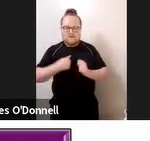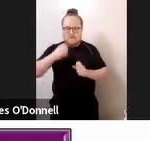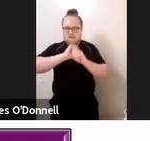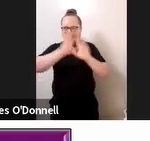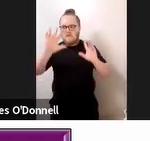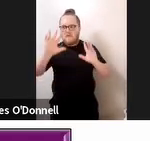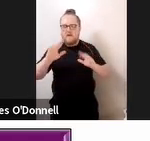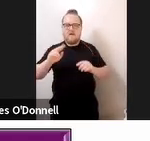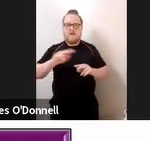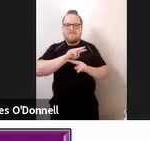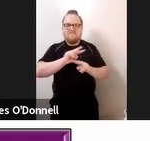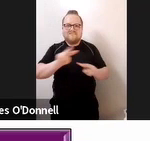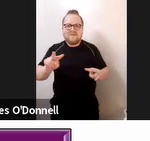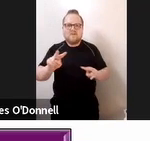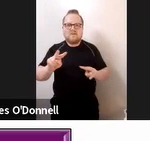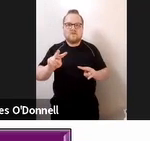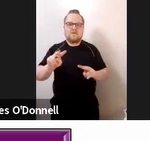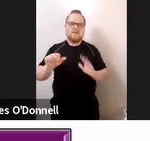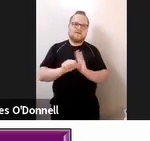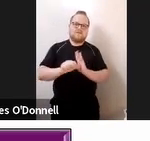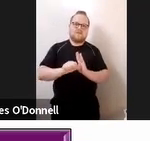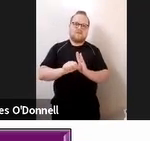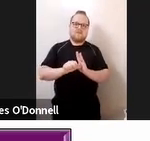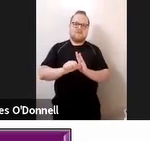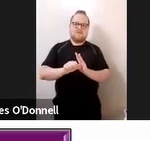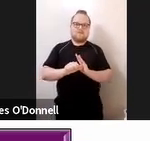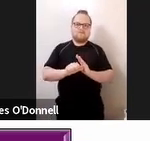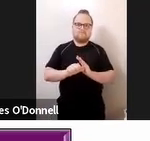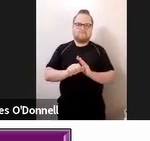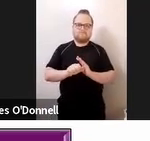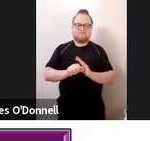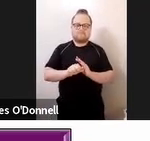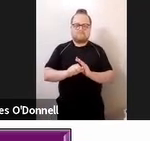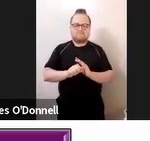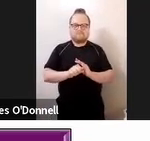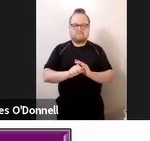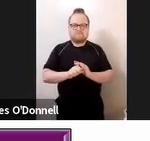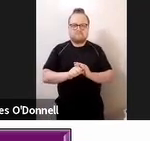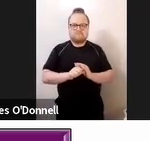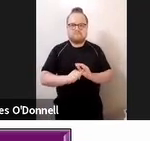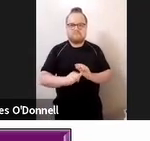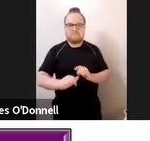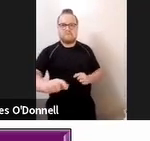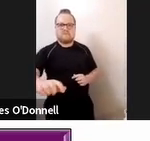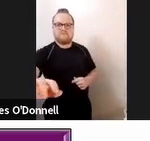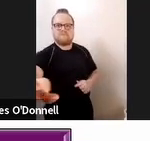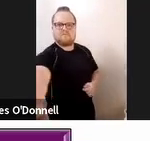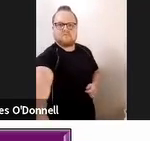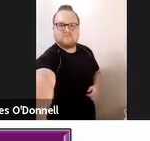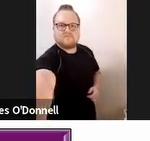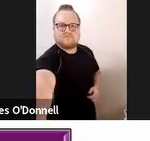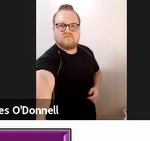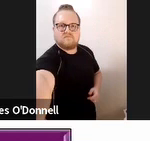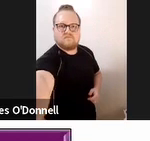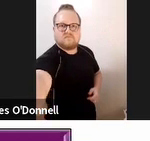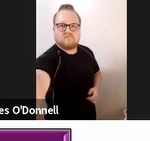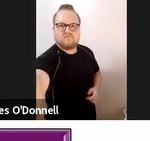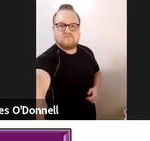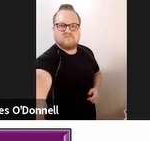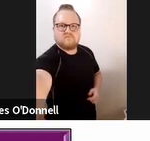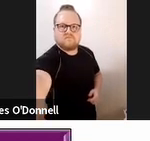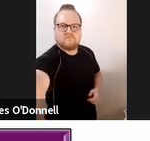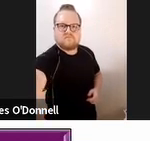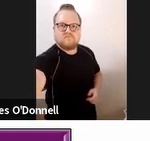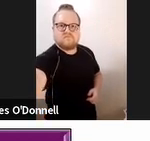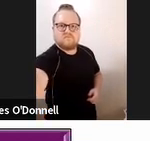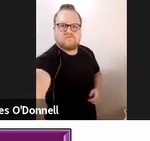course for some older people they may in fact eschew any sort of label or category and when we go out to meet them perhaps carrying out